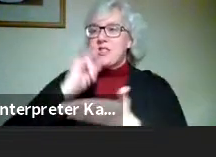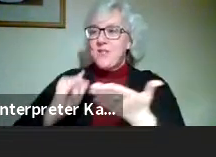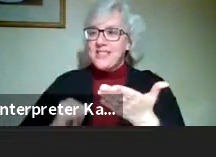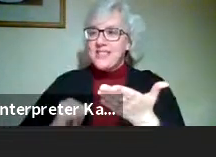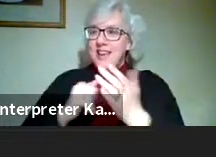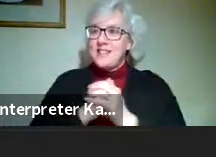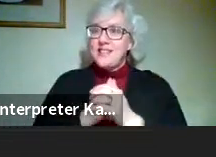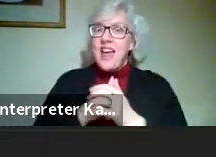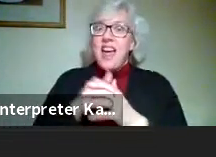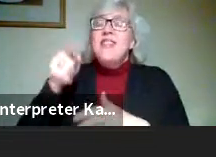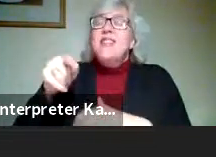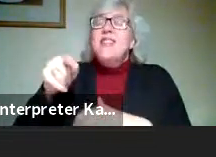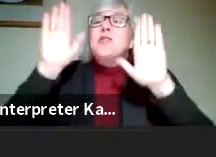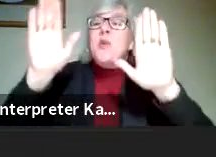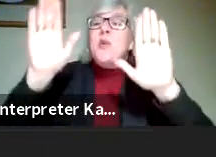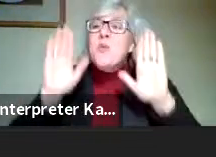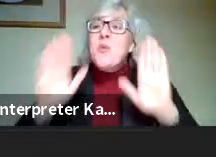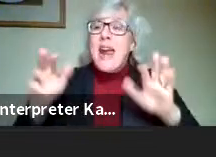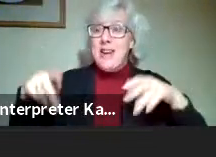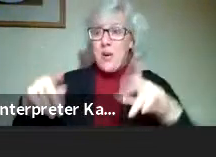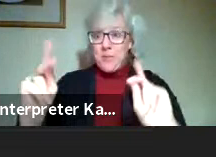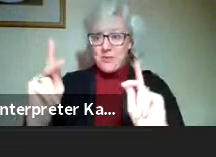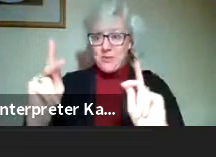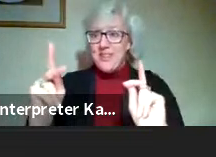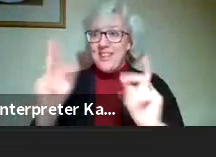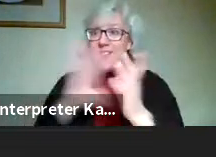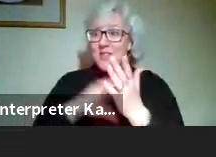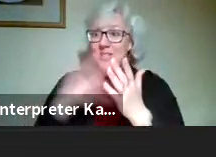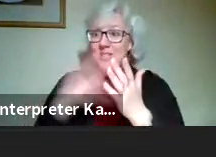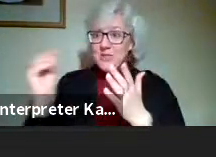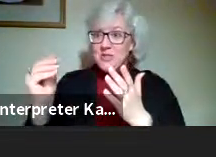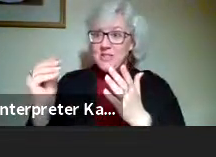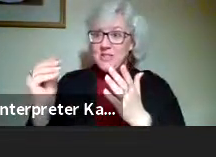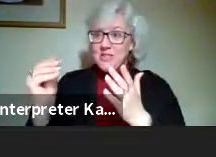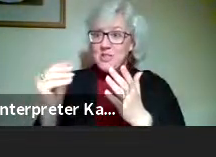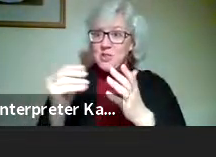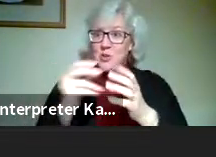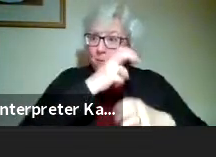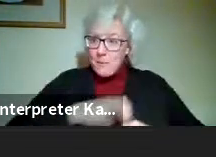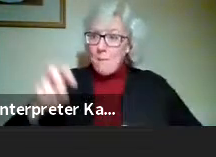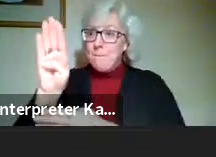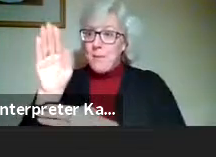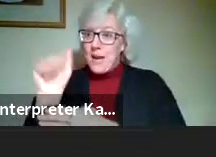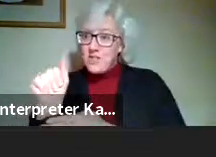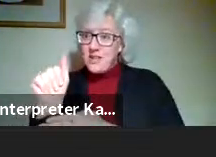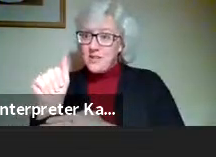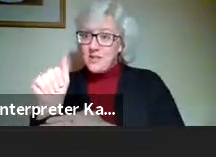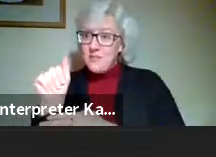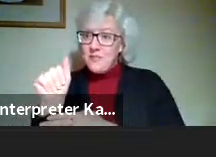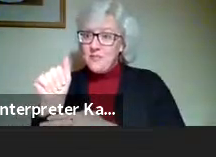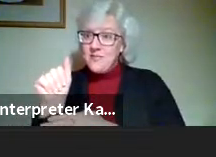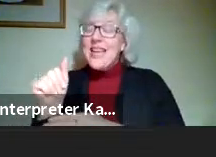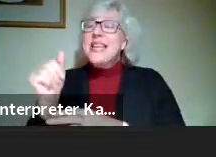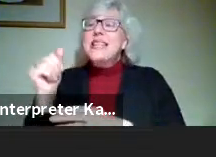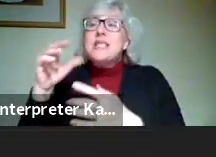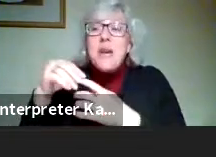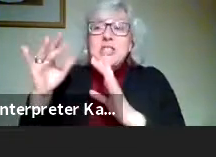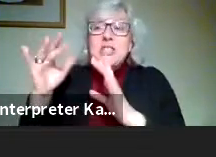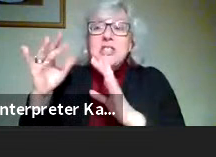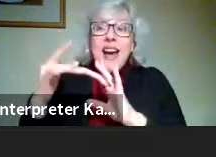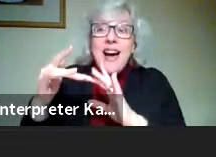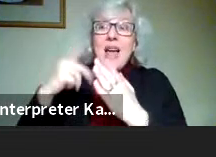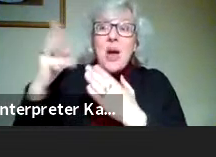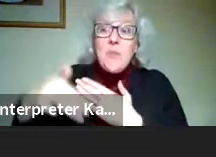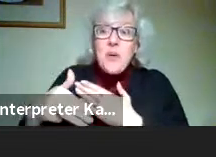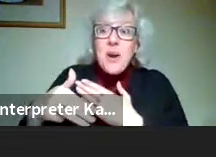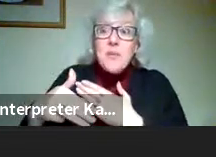This is a great opportunity for students to earn their baccalaureate, especially our online program students,